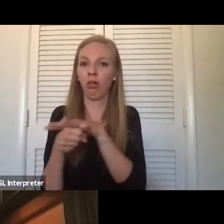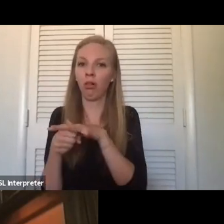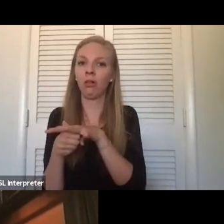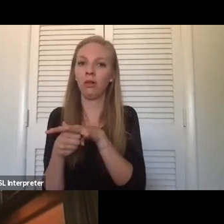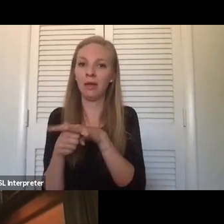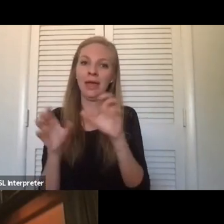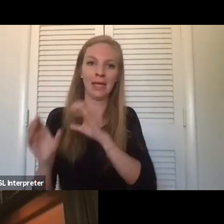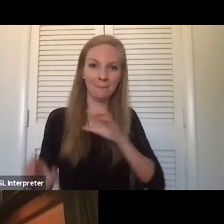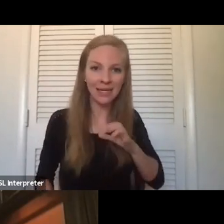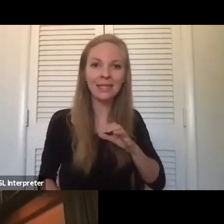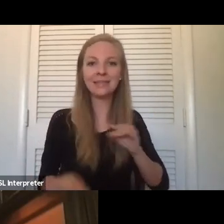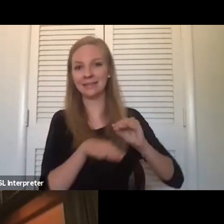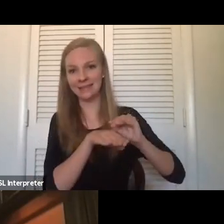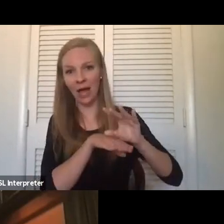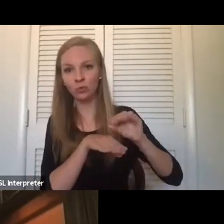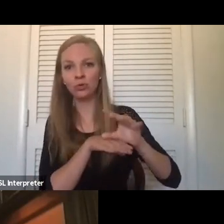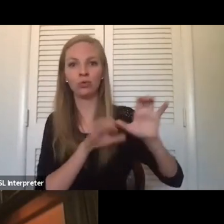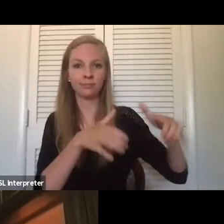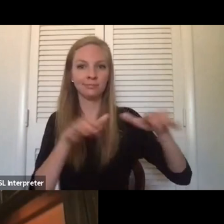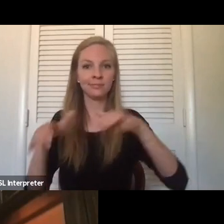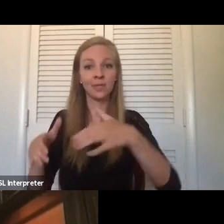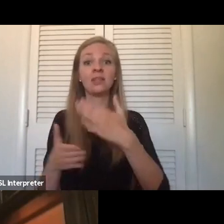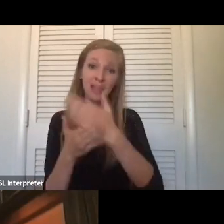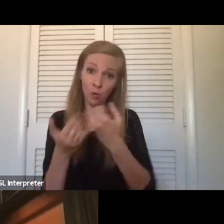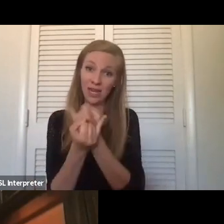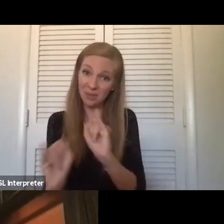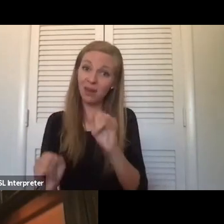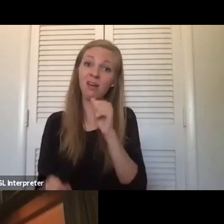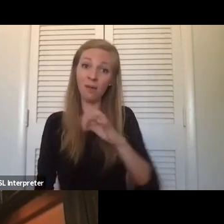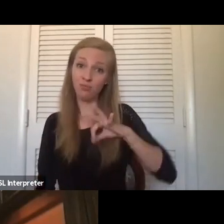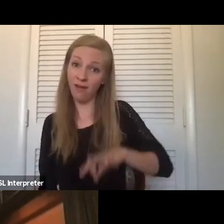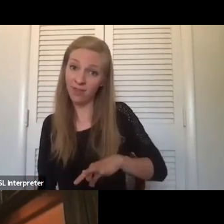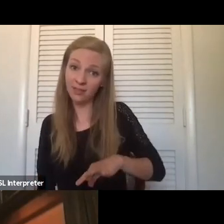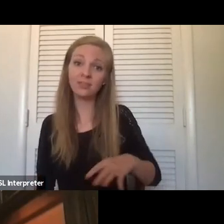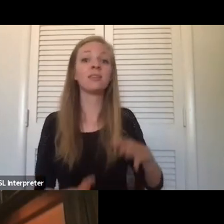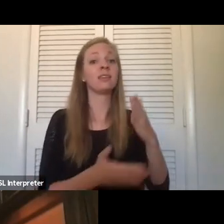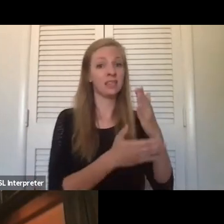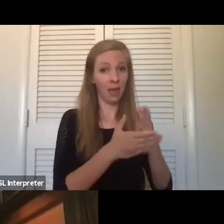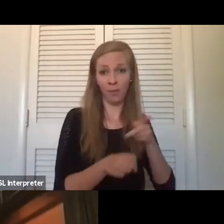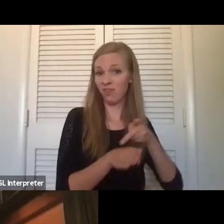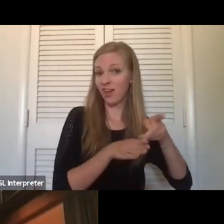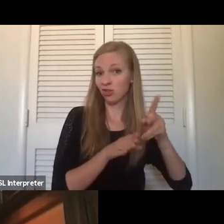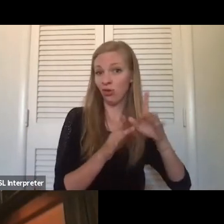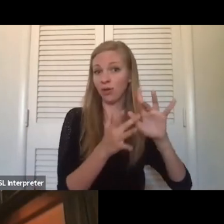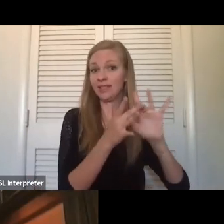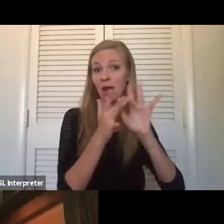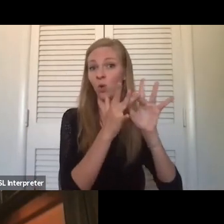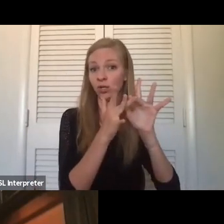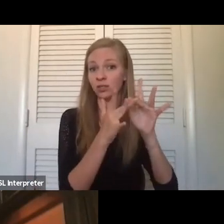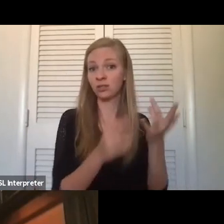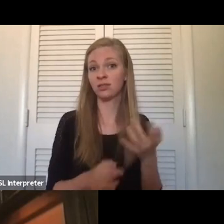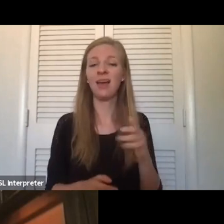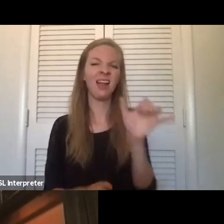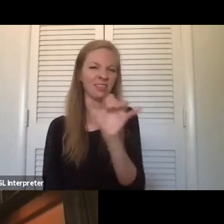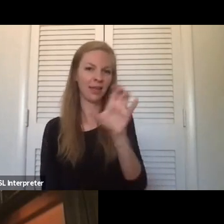councils that some are actually independent nonprofits, some are just, you know, professional networks. Um, like in the Chicago